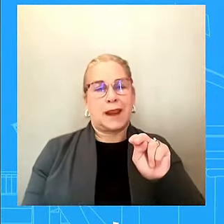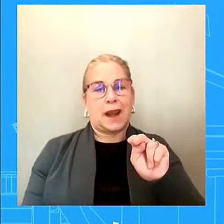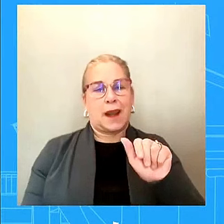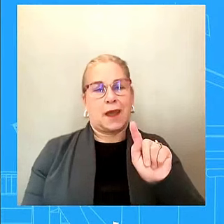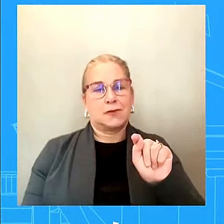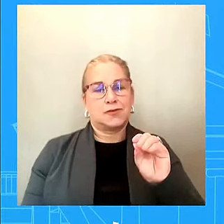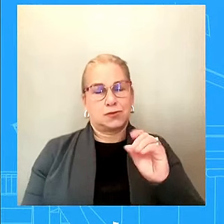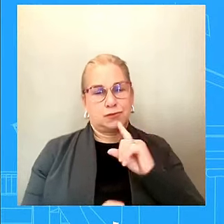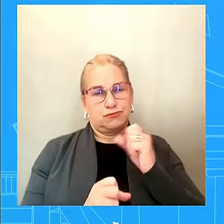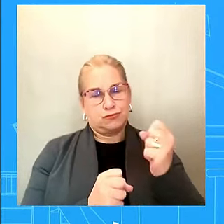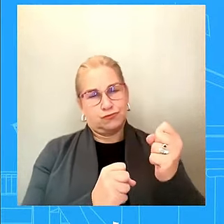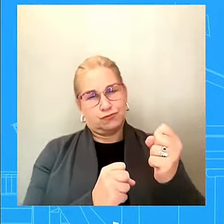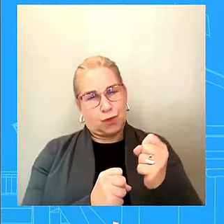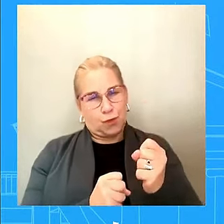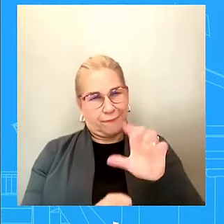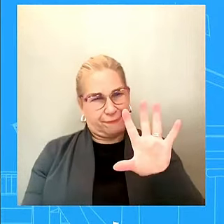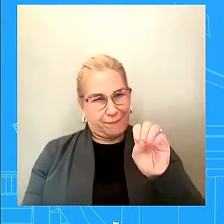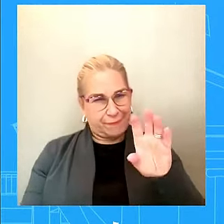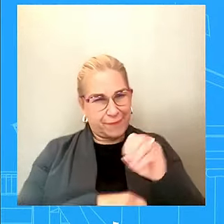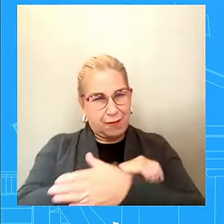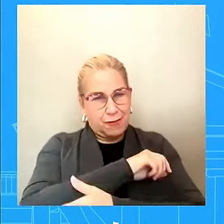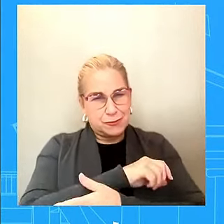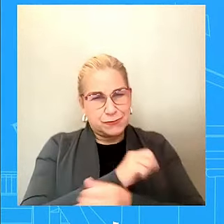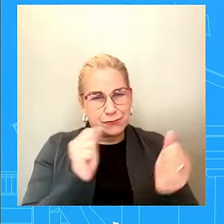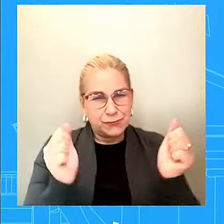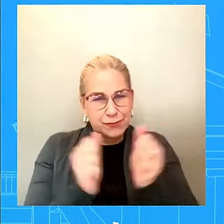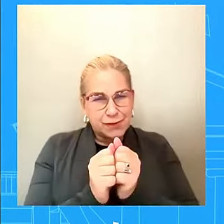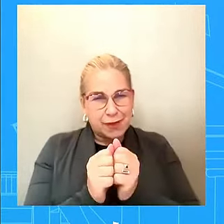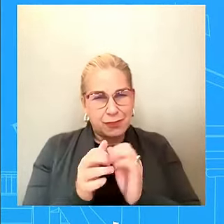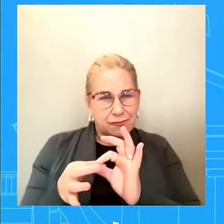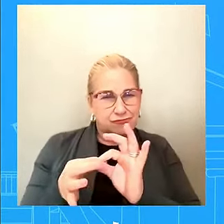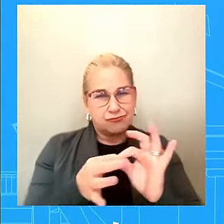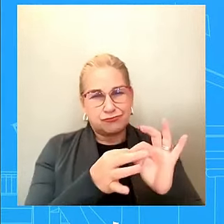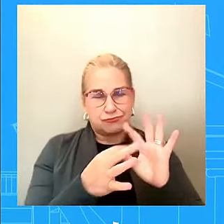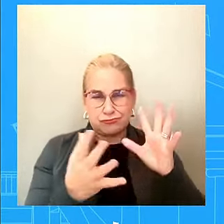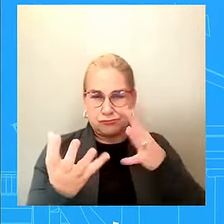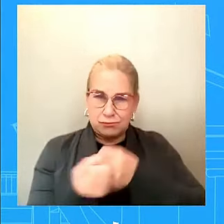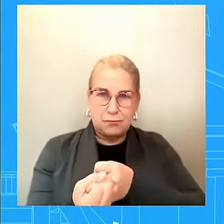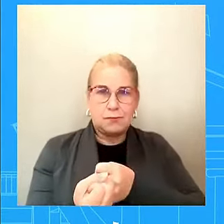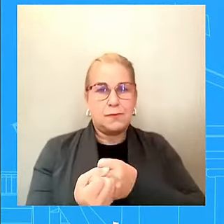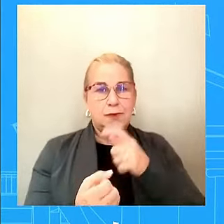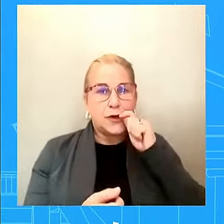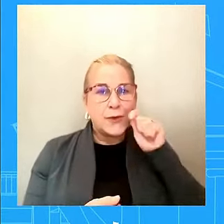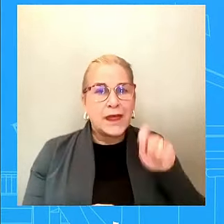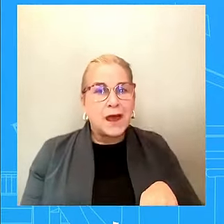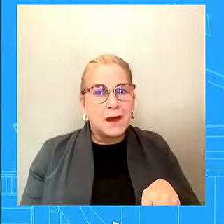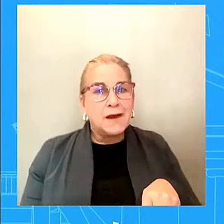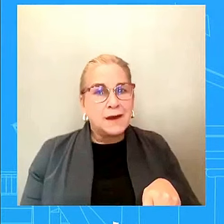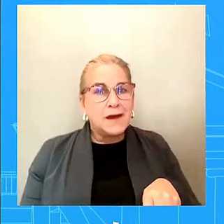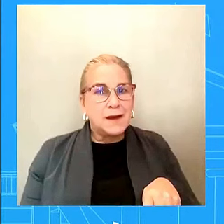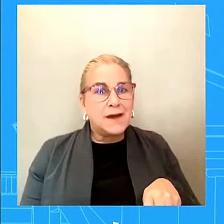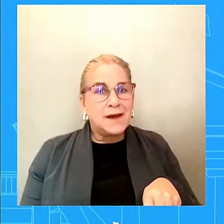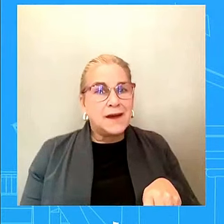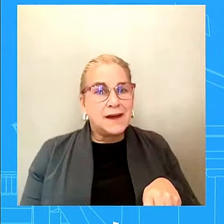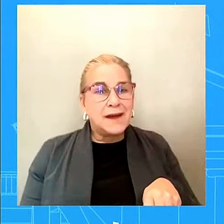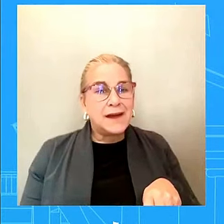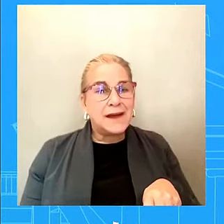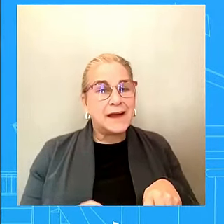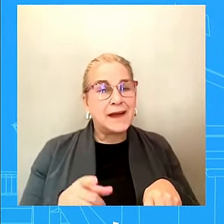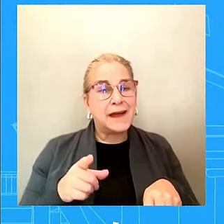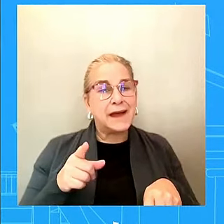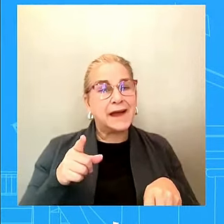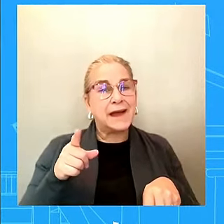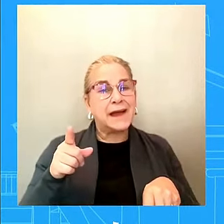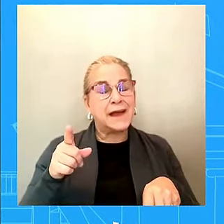Ukrainians had the support that they need. Uh, you just heard me, uh, speak about, uh, an assistance that, another assistance package that we are going to be,